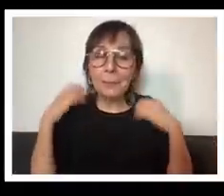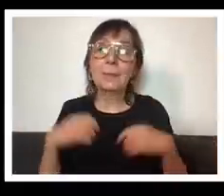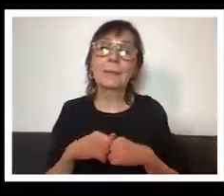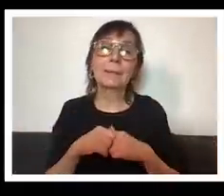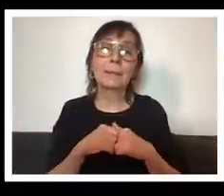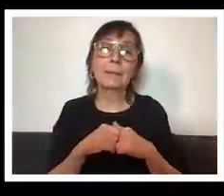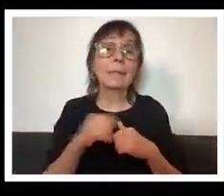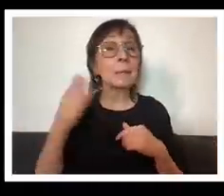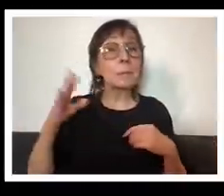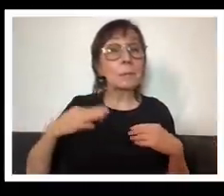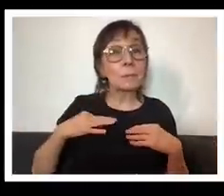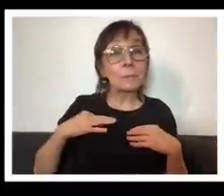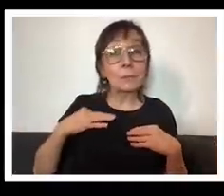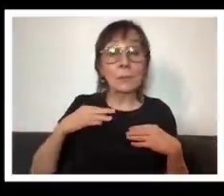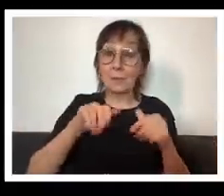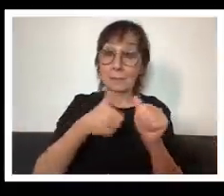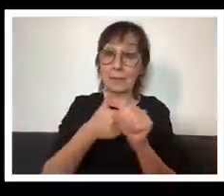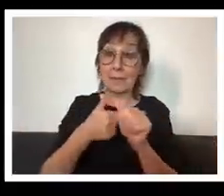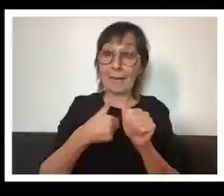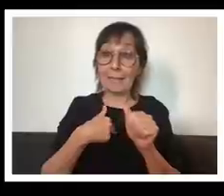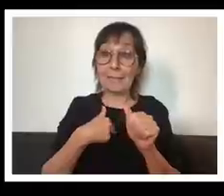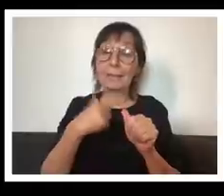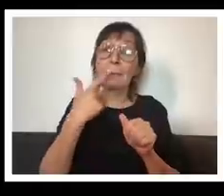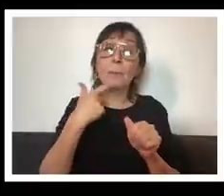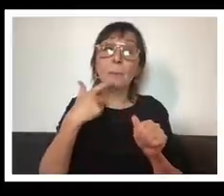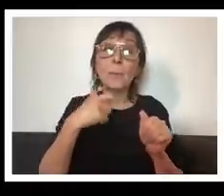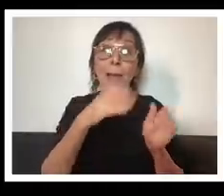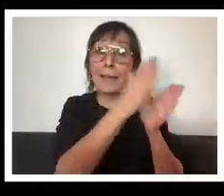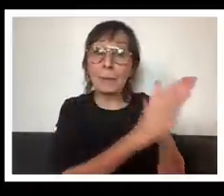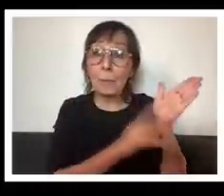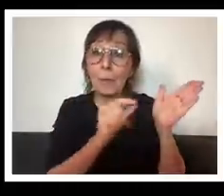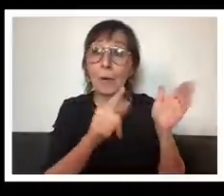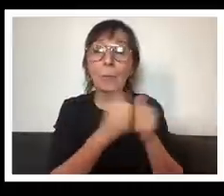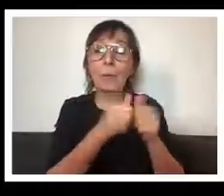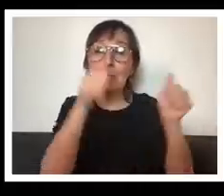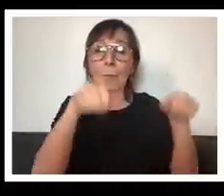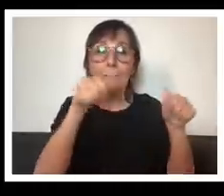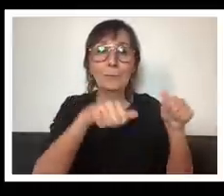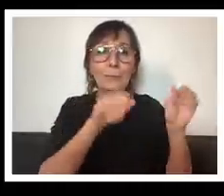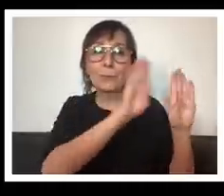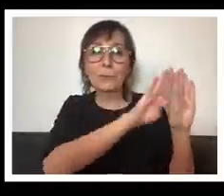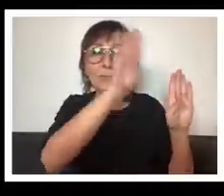blue shirt and behind me is a red wall with a bunch of posters on it